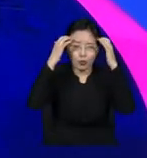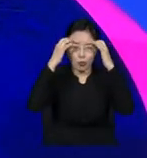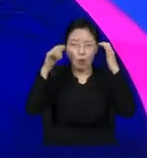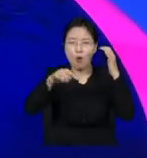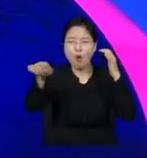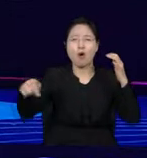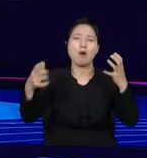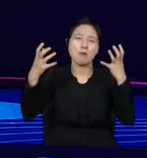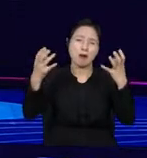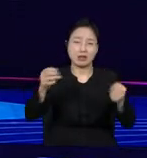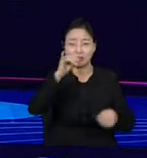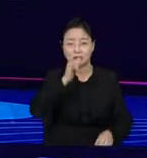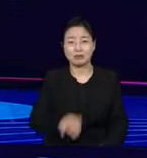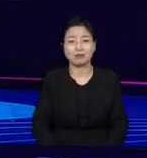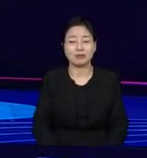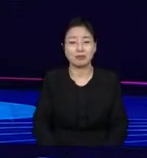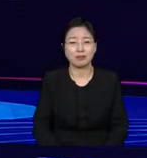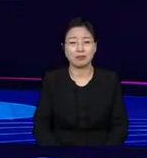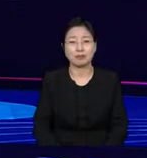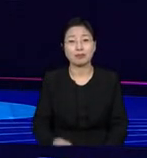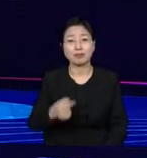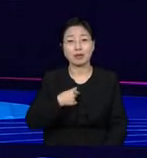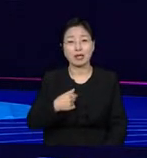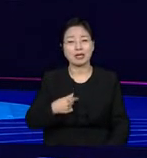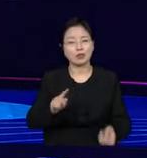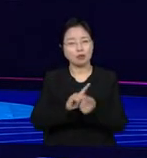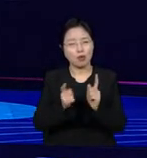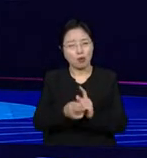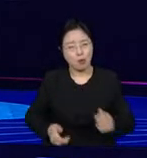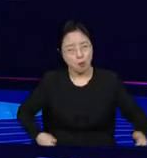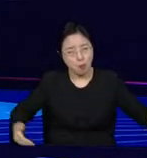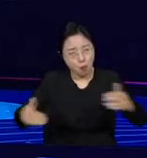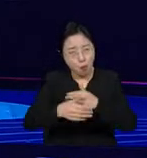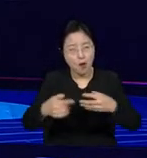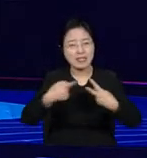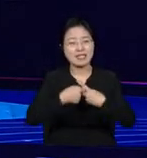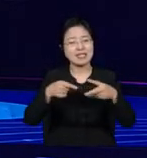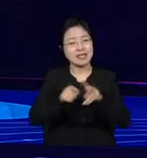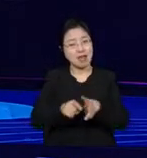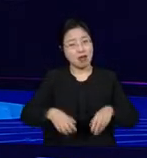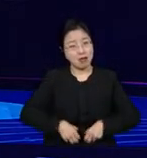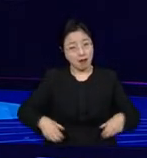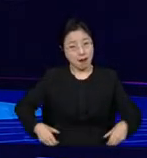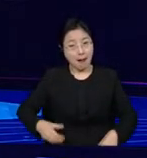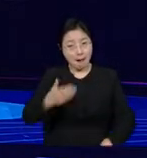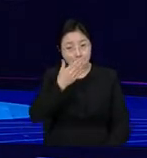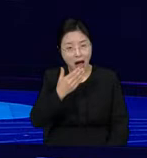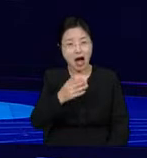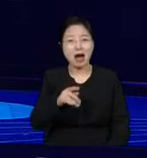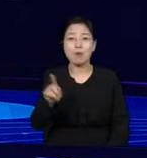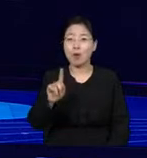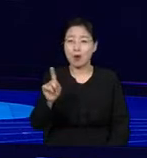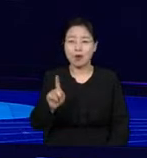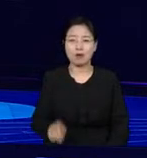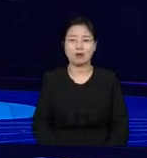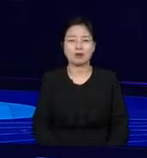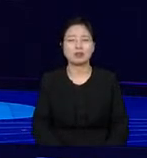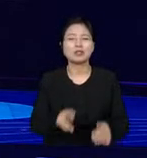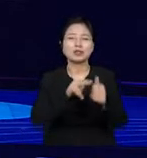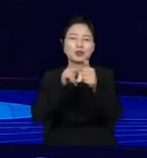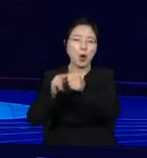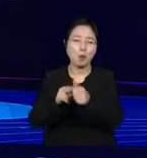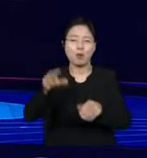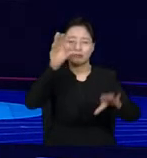Our ability to be inclusive and understanding and accepting of others really depends on us having access to information